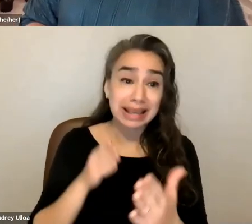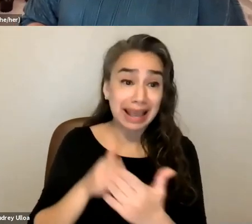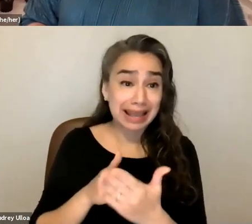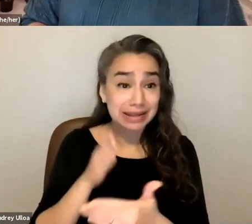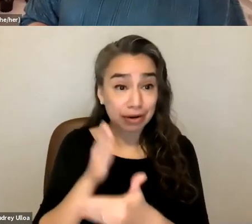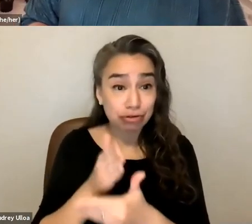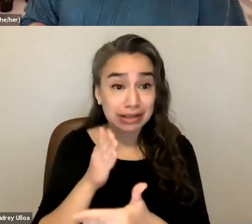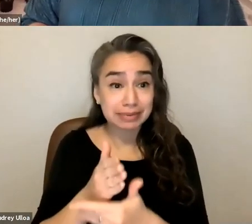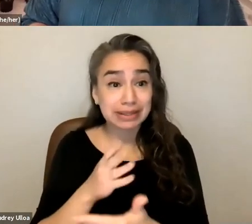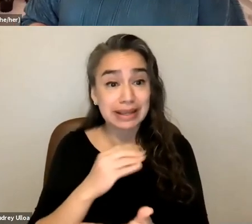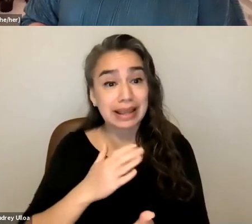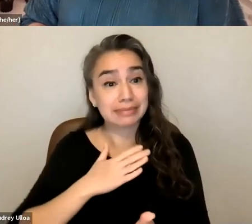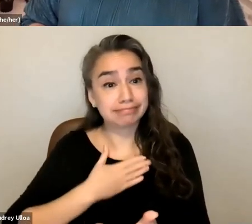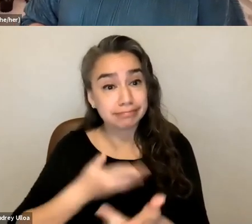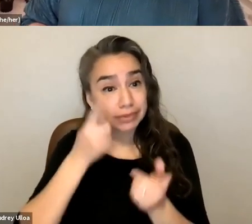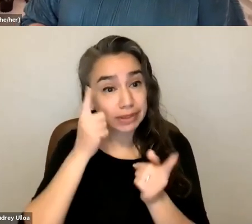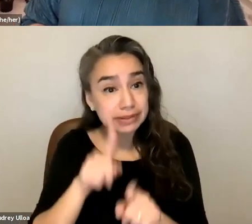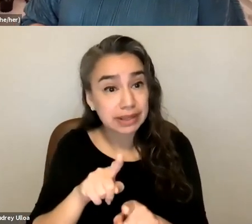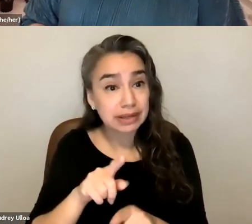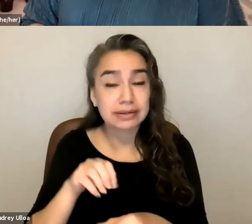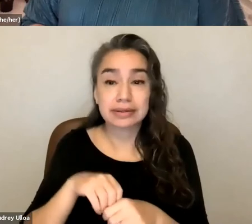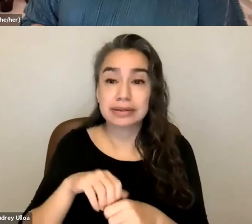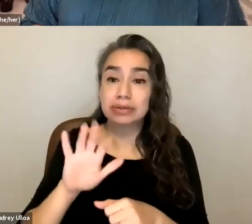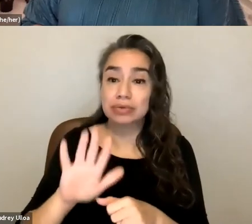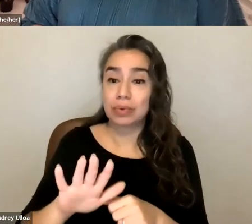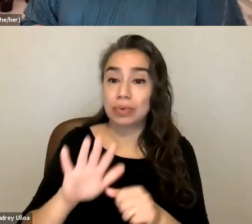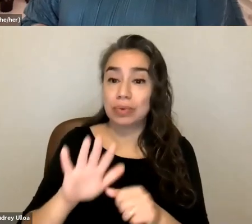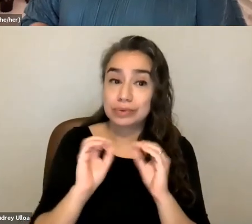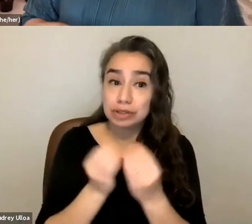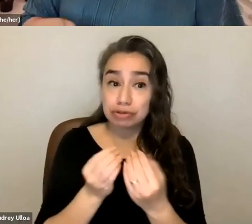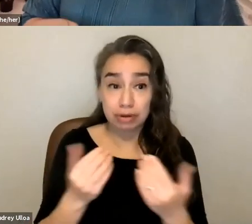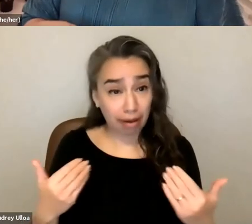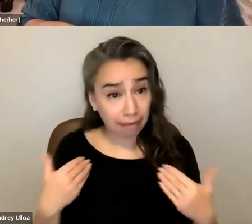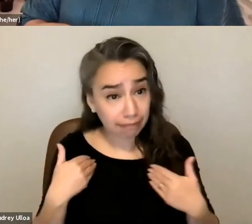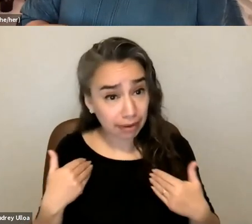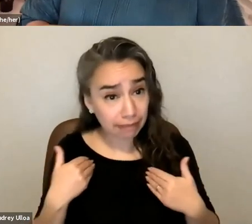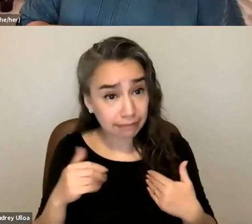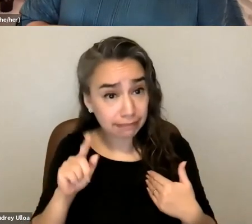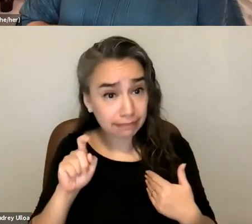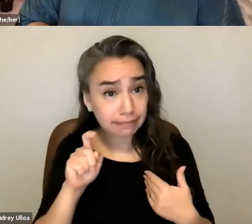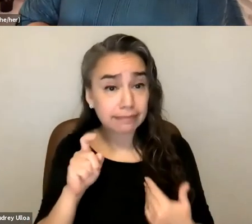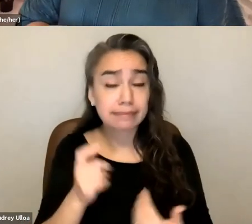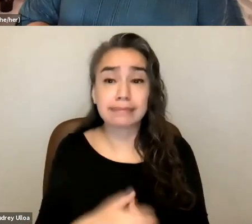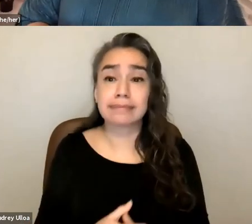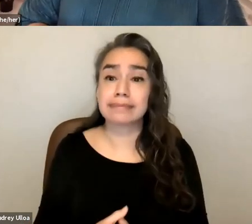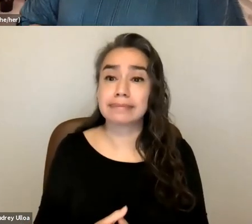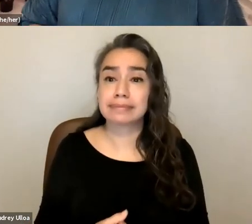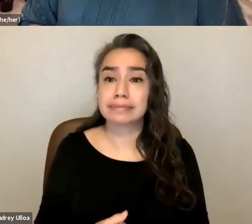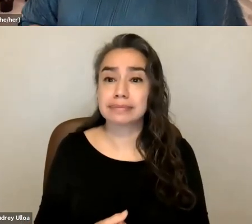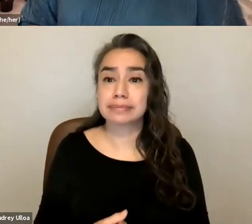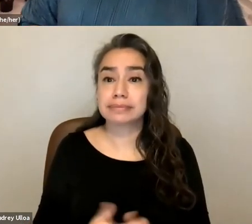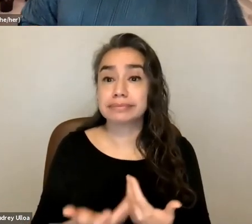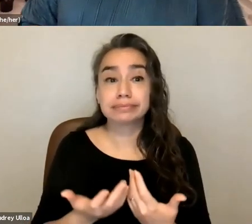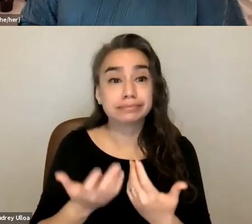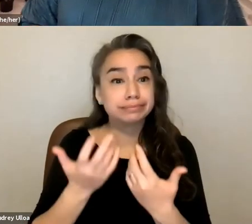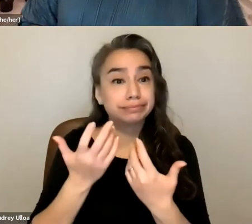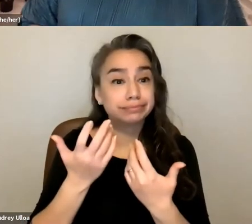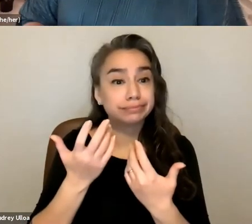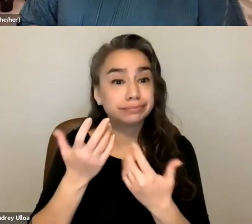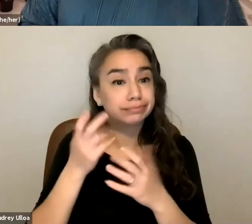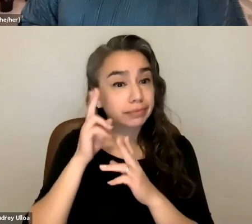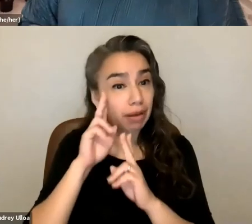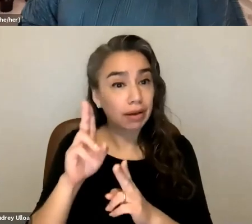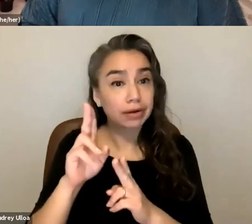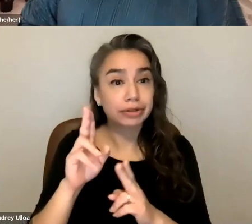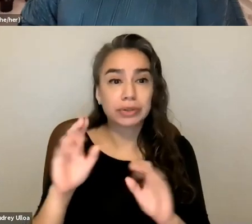within your organization do those things exist um uh you know honoring and